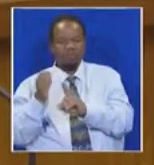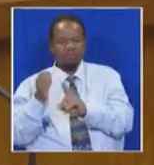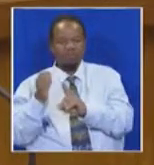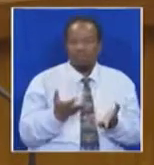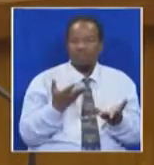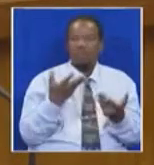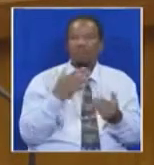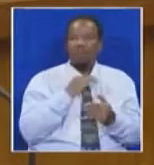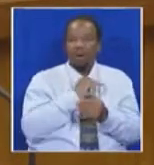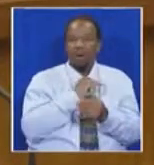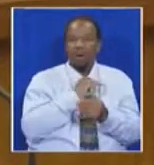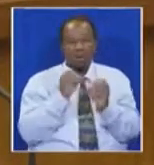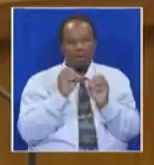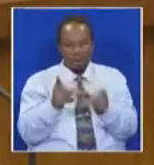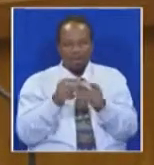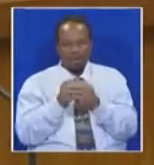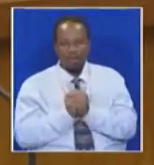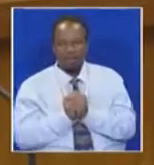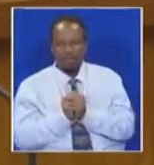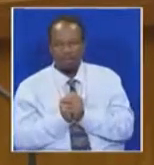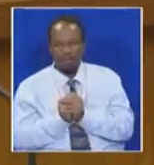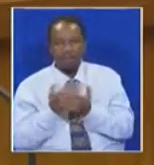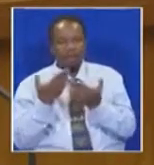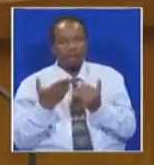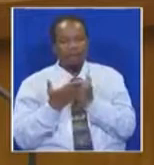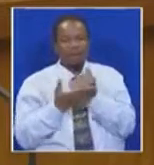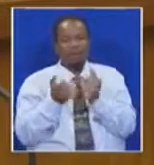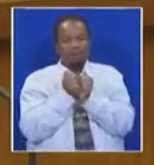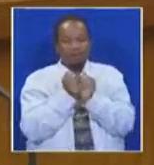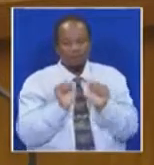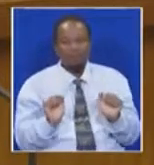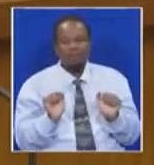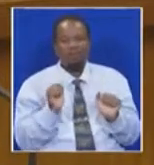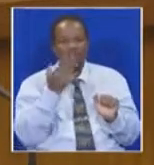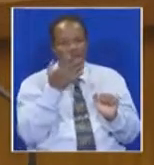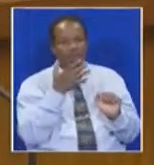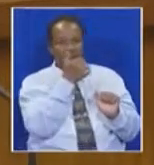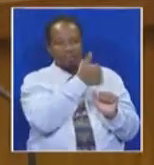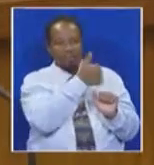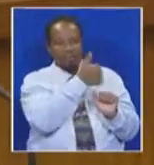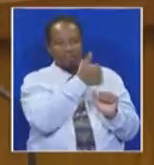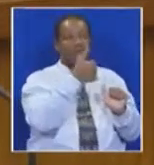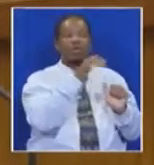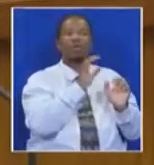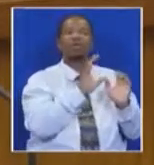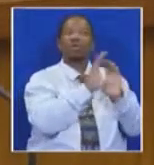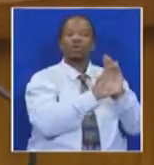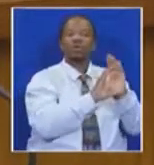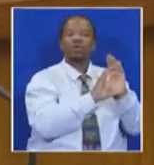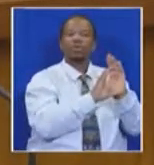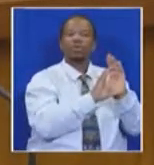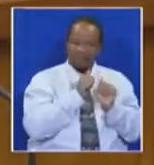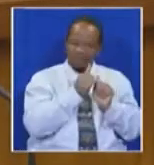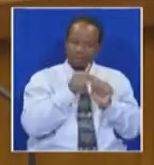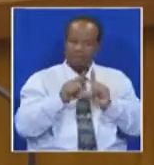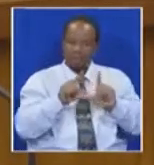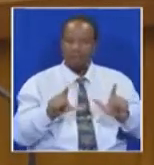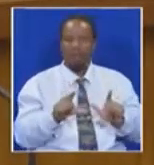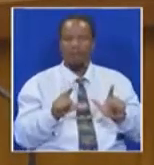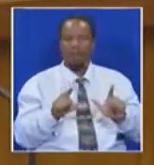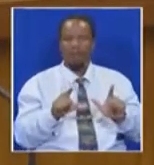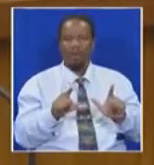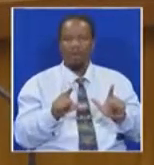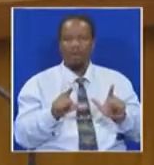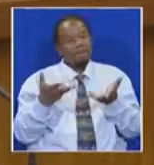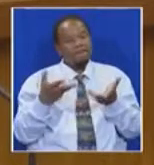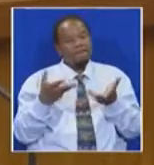foundations that anchors our democratic state is the supremacy of our Constitution and the rule of law, and a primary function of our